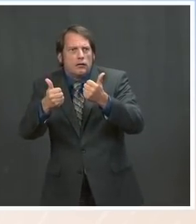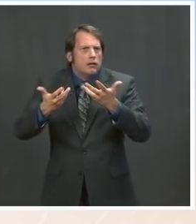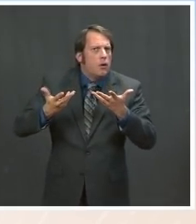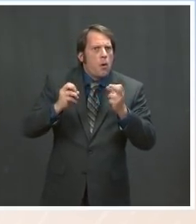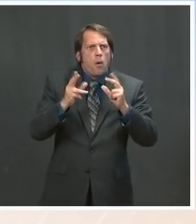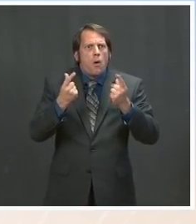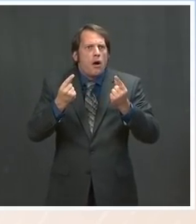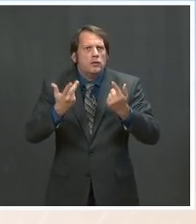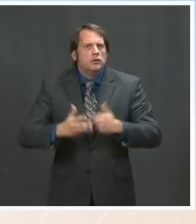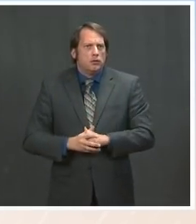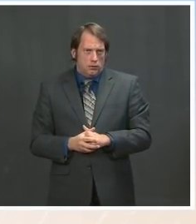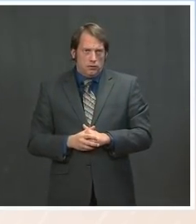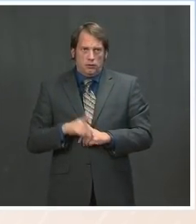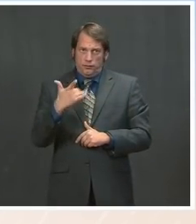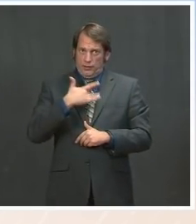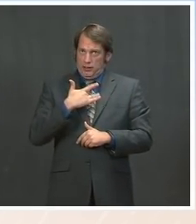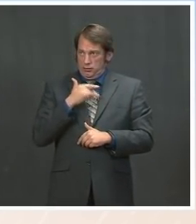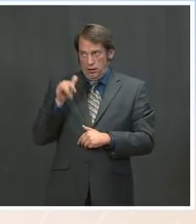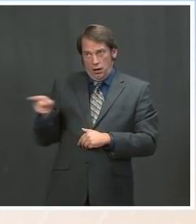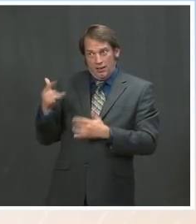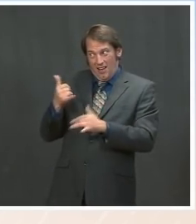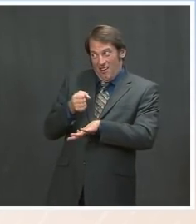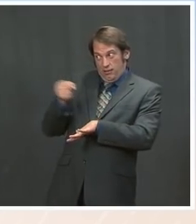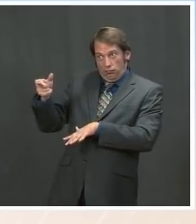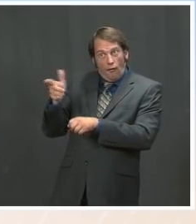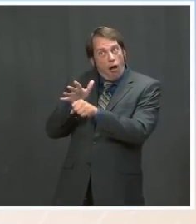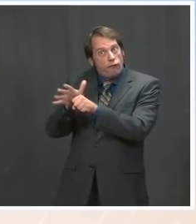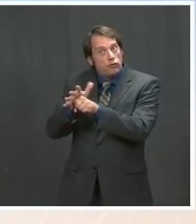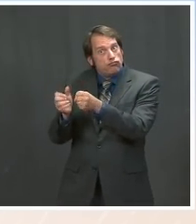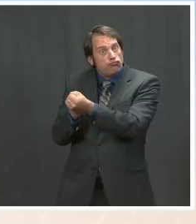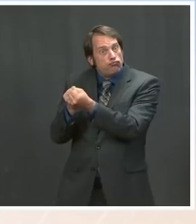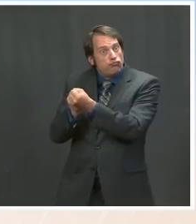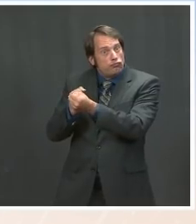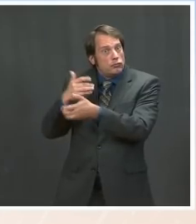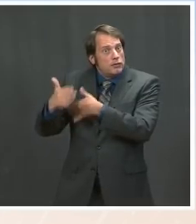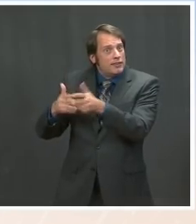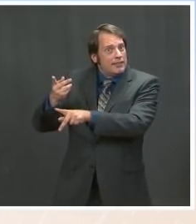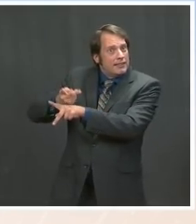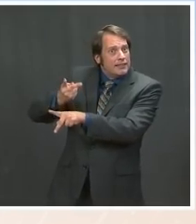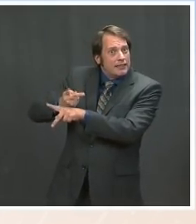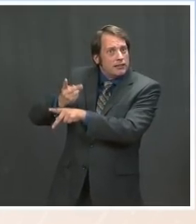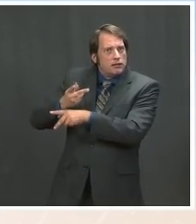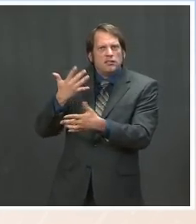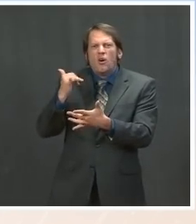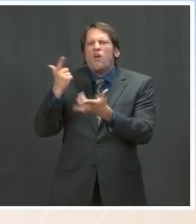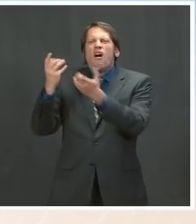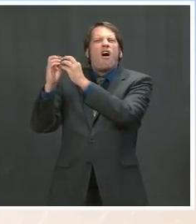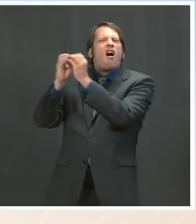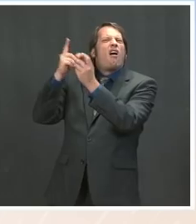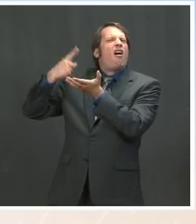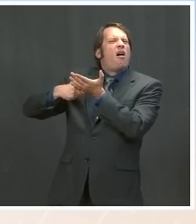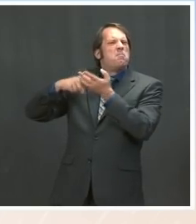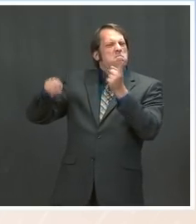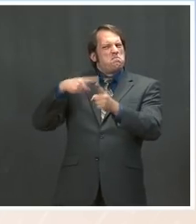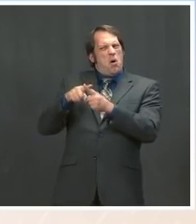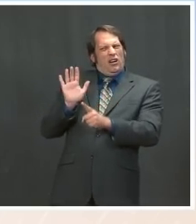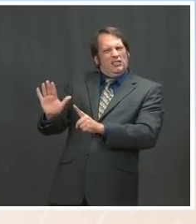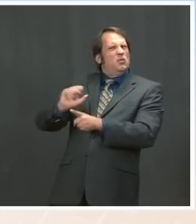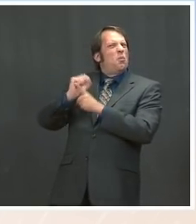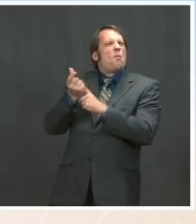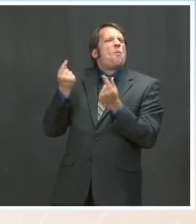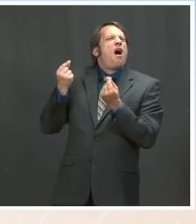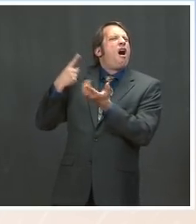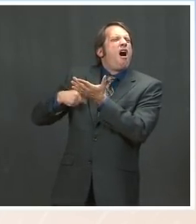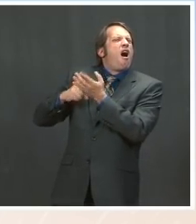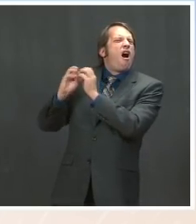if this is enough care for him? And what sort of conversations are being had right now with the Russian authorities as to that situation? Ms. Well, first, I expect